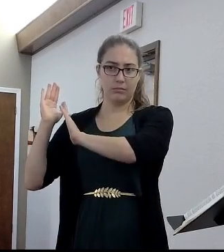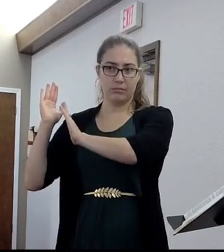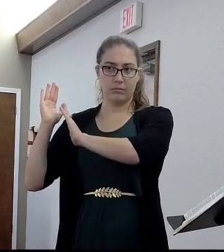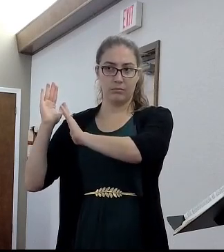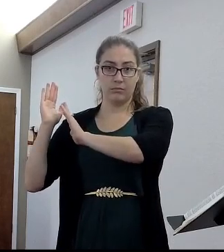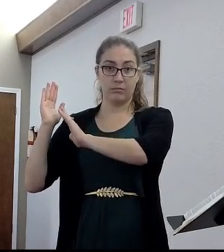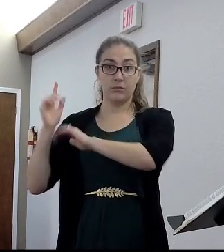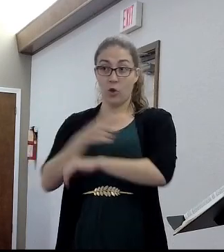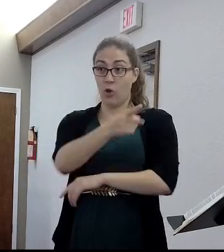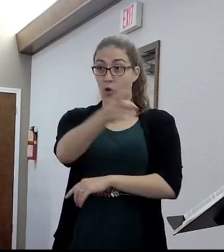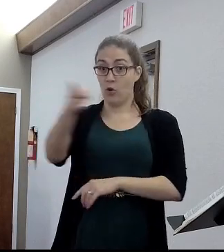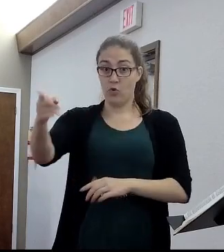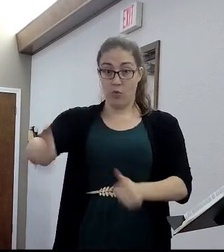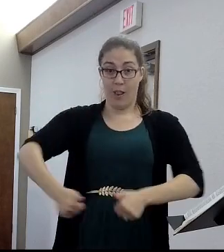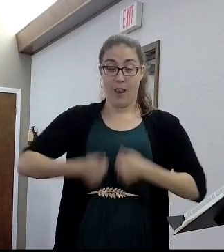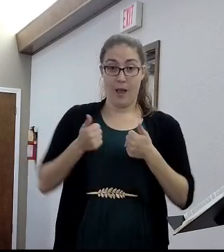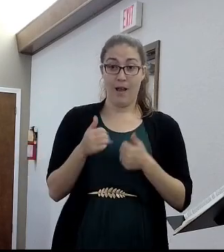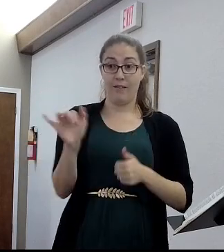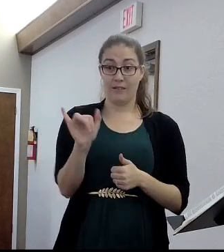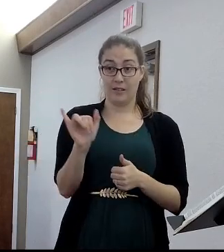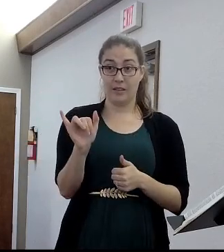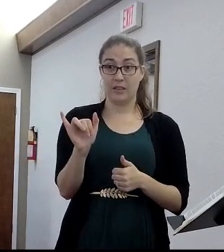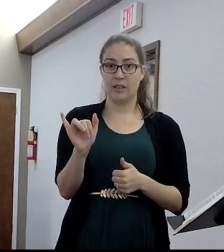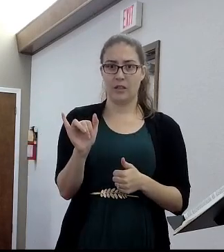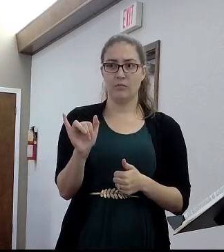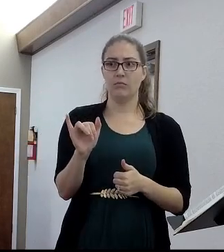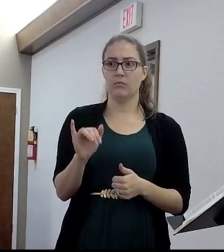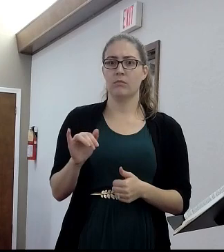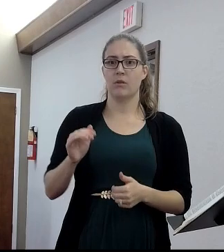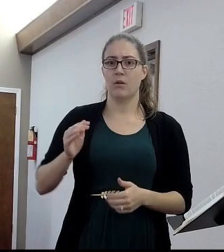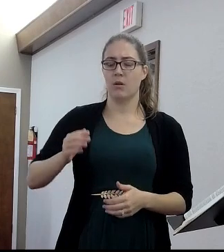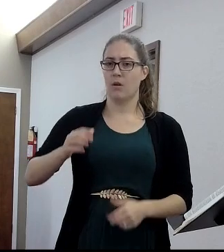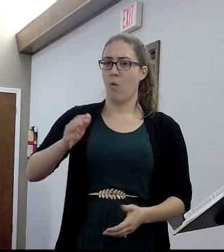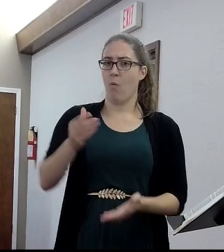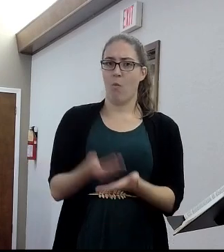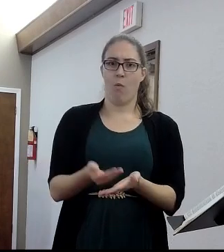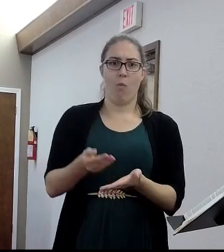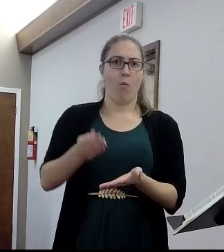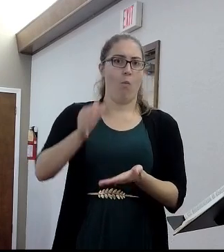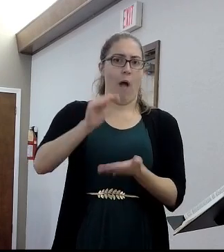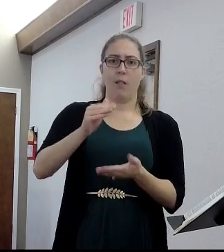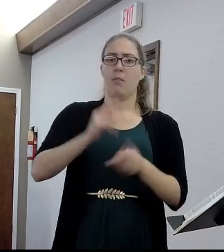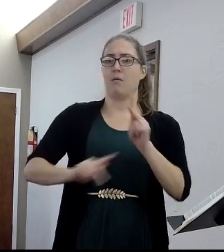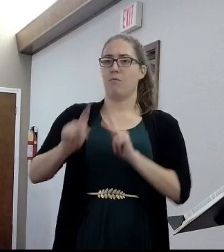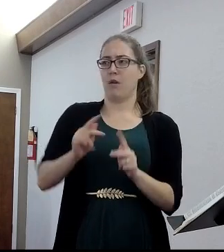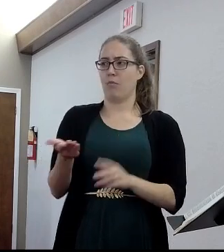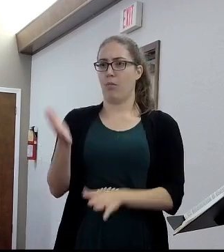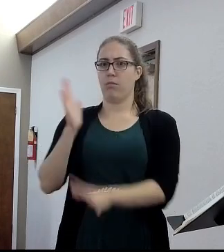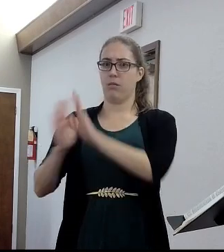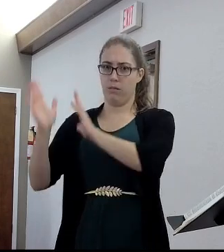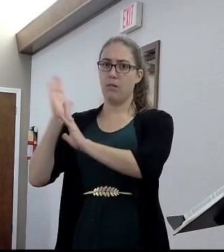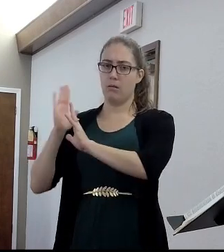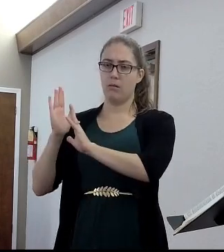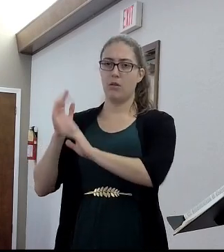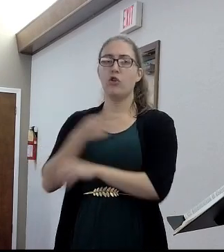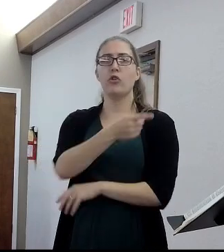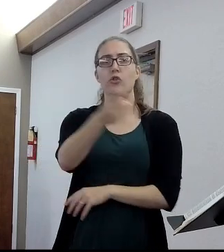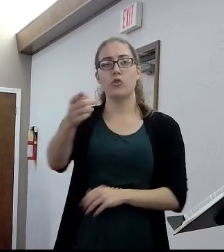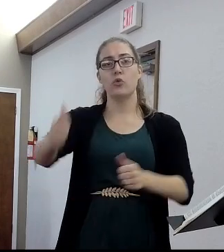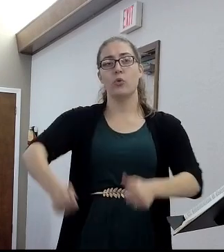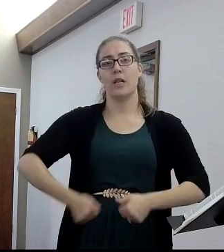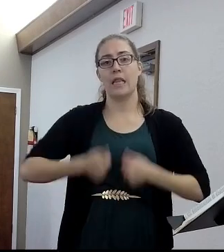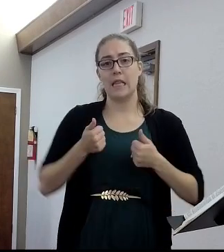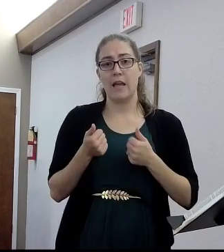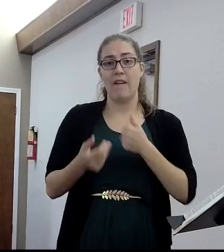That's how you live. You are... It doesn't matter how much you make in here, okay? You live in the